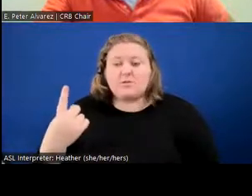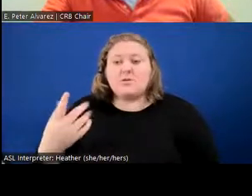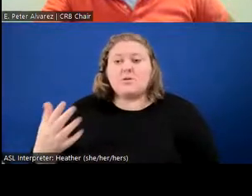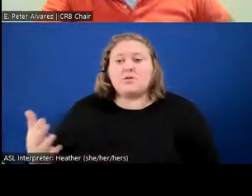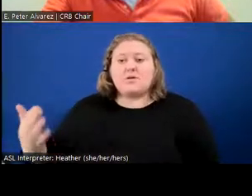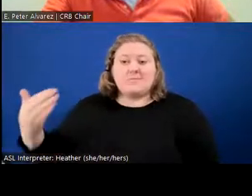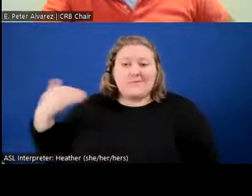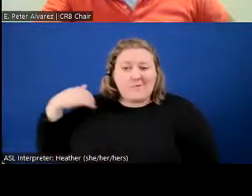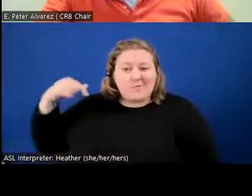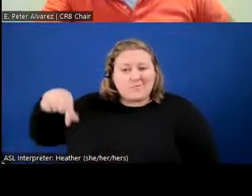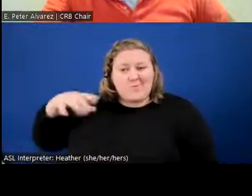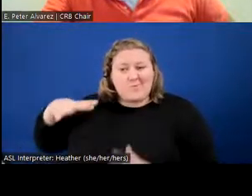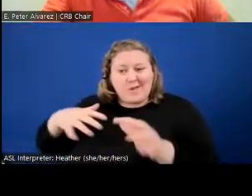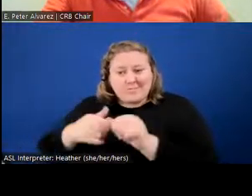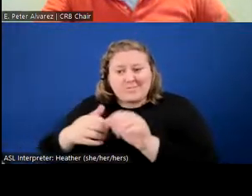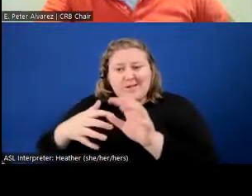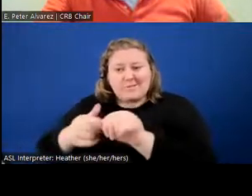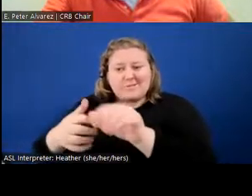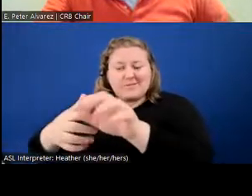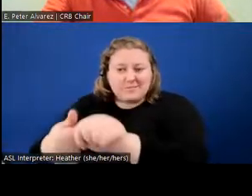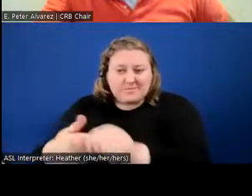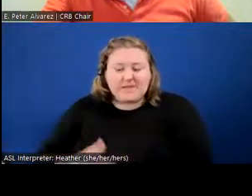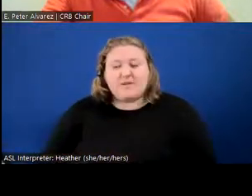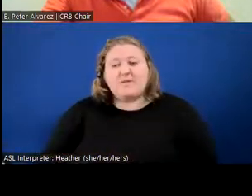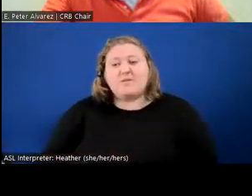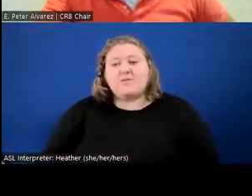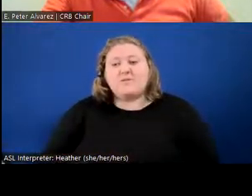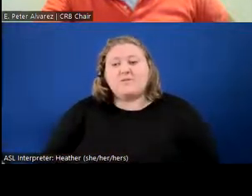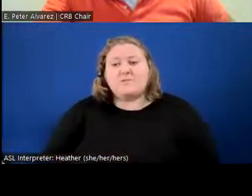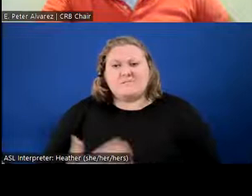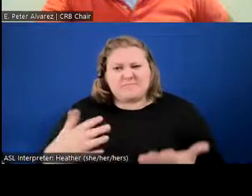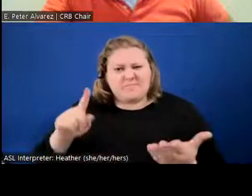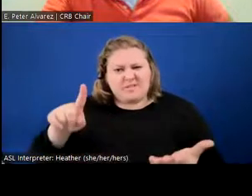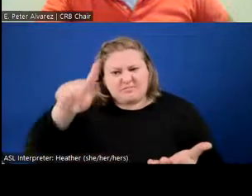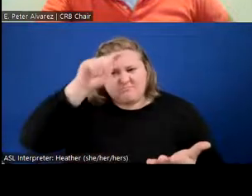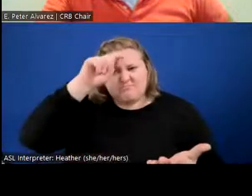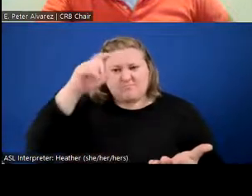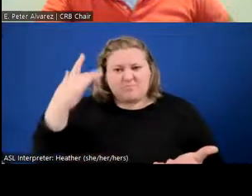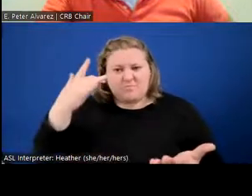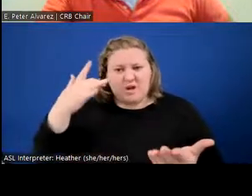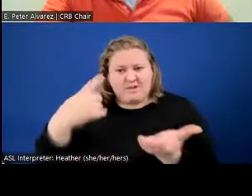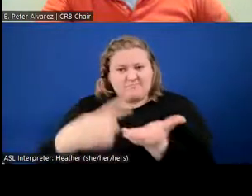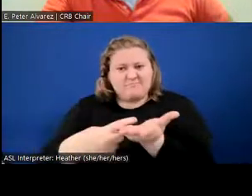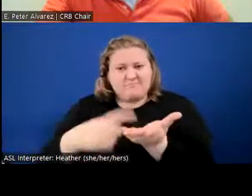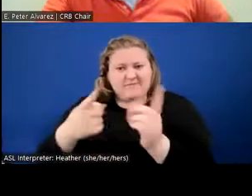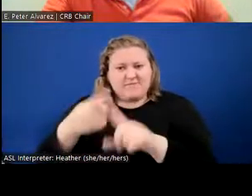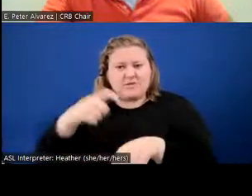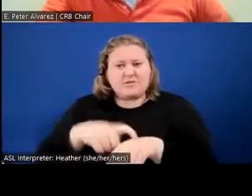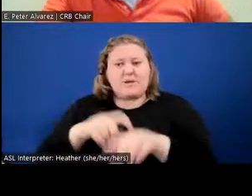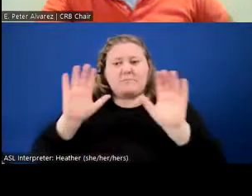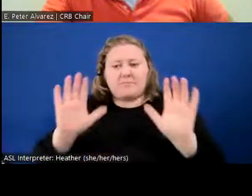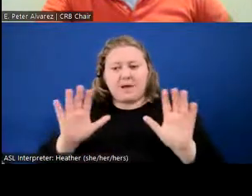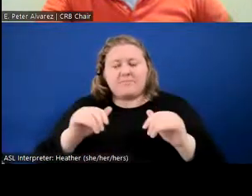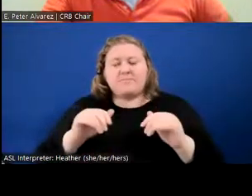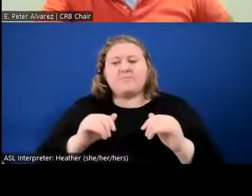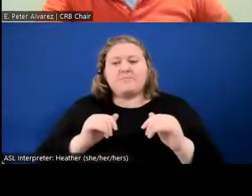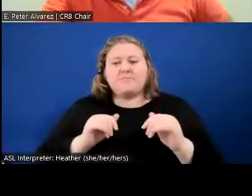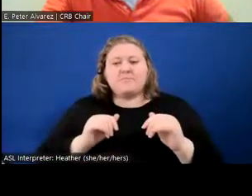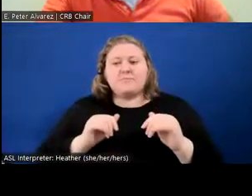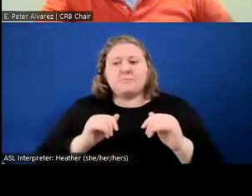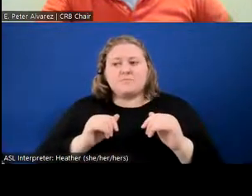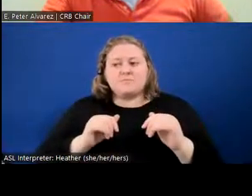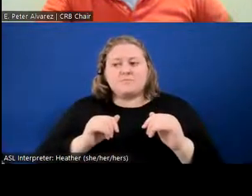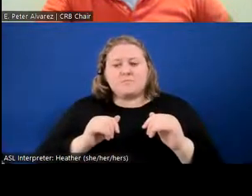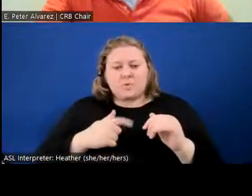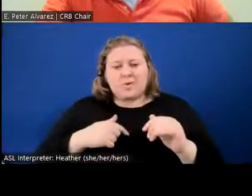quarters based on, like, when I started. So this may be a little confusing to some people, but just so that we are all going in line with the rest